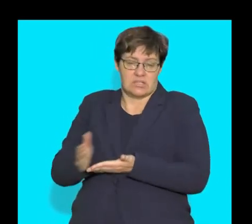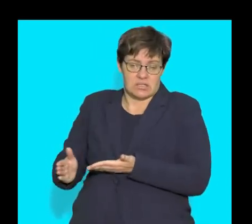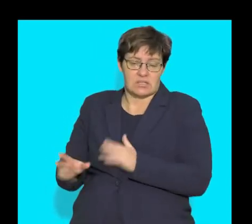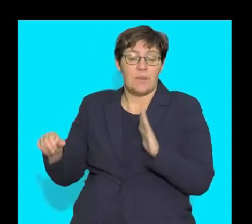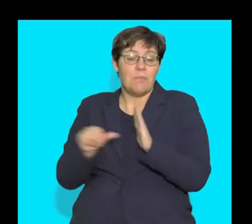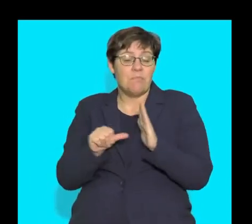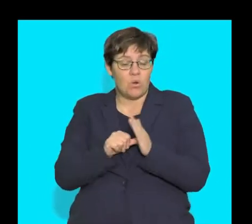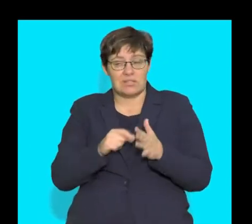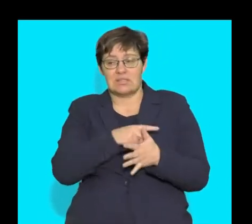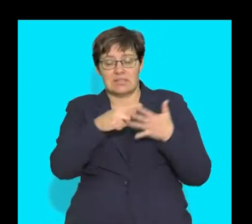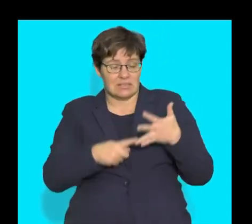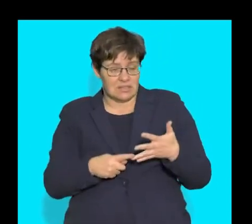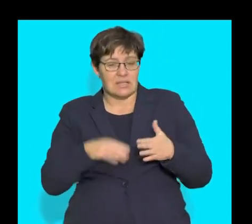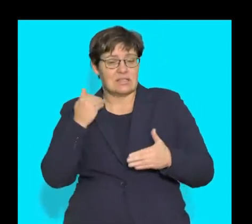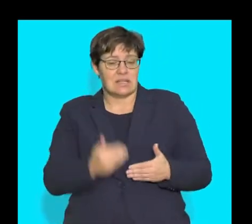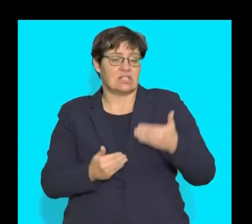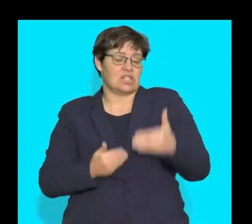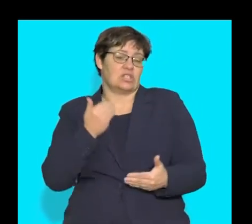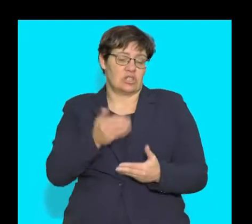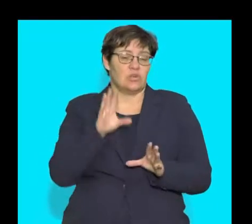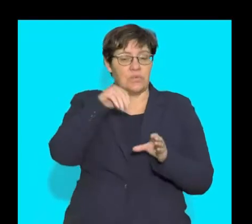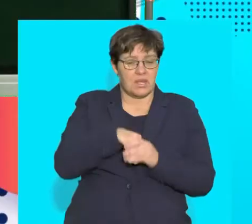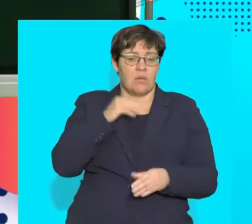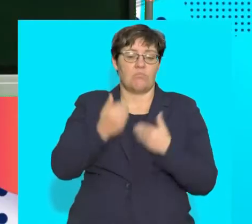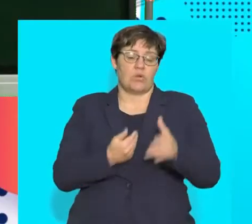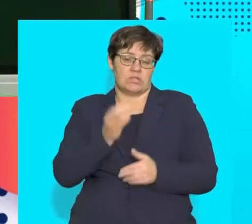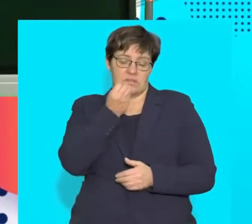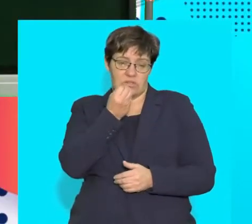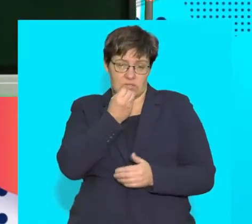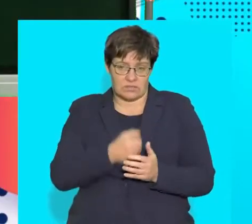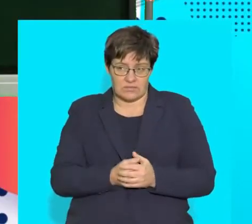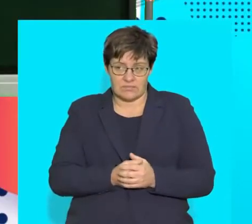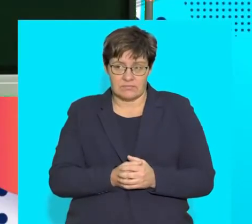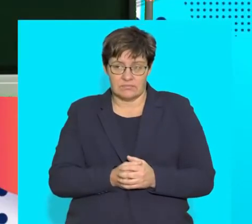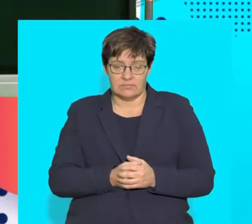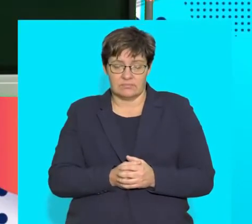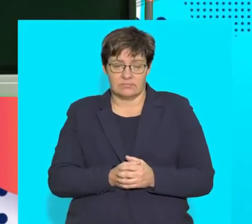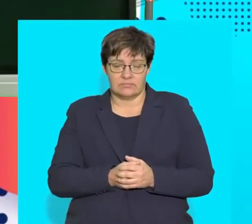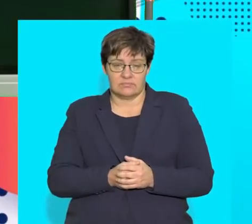ejection as the key components or stages in the process of nutrition.